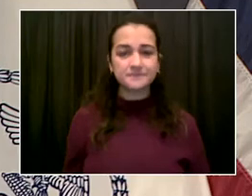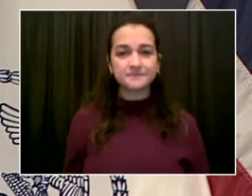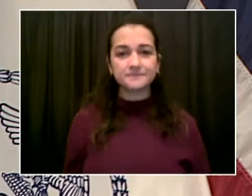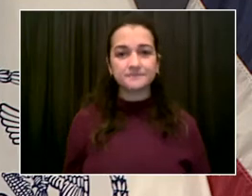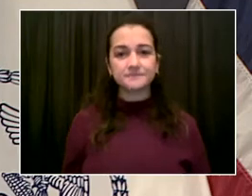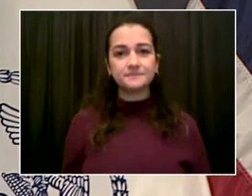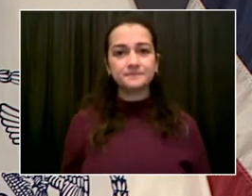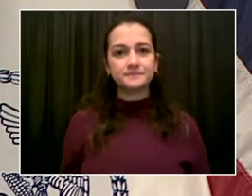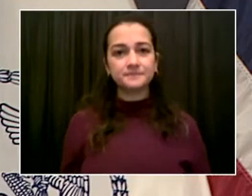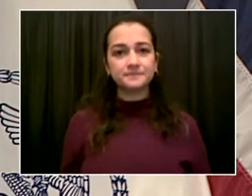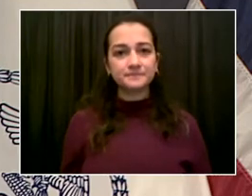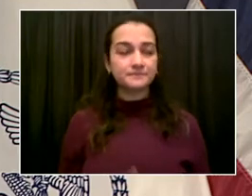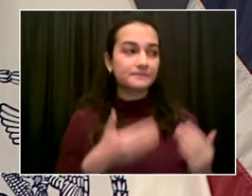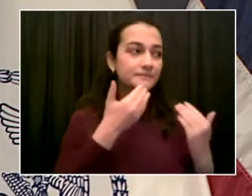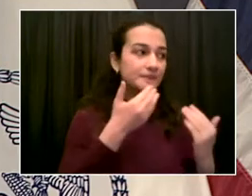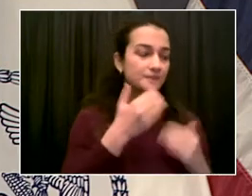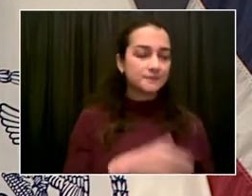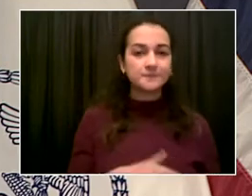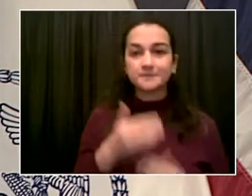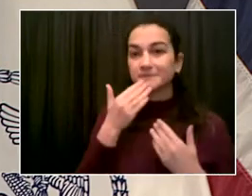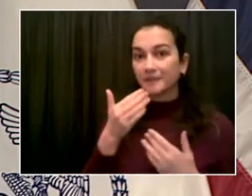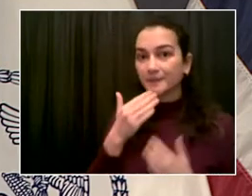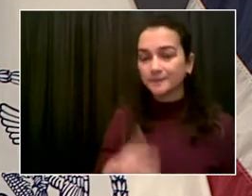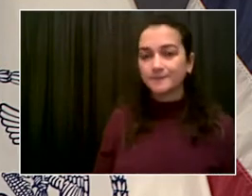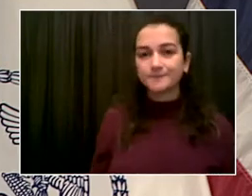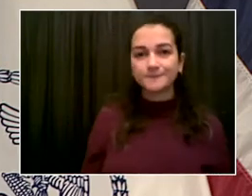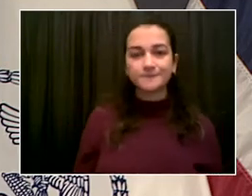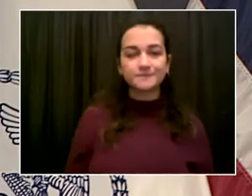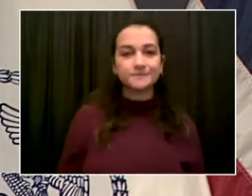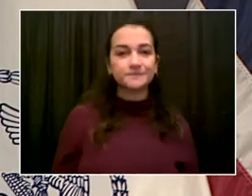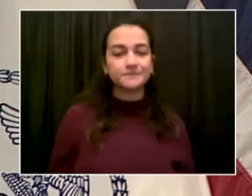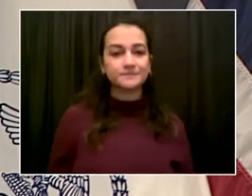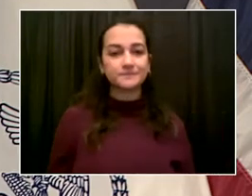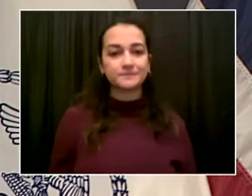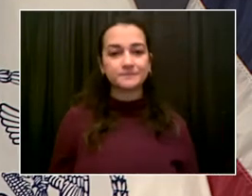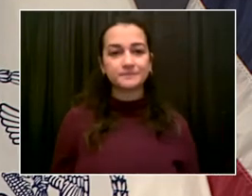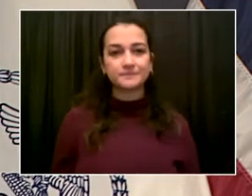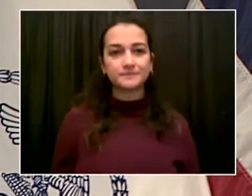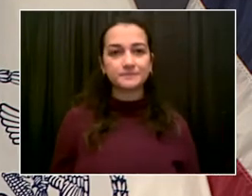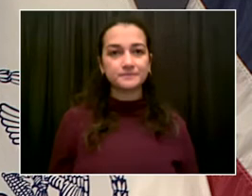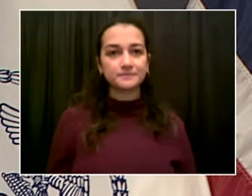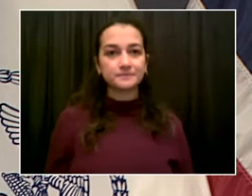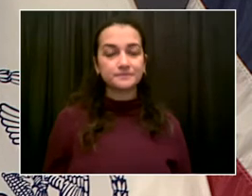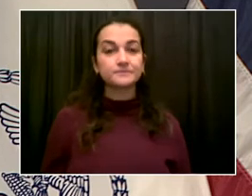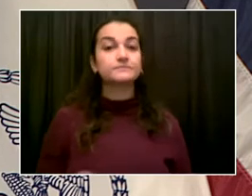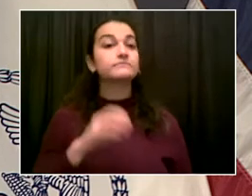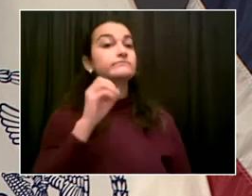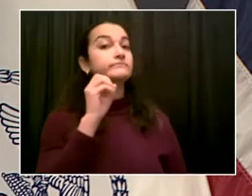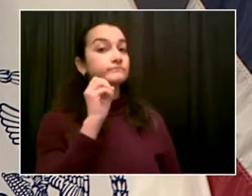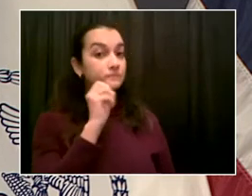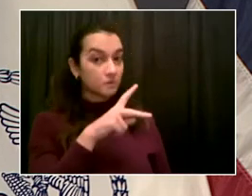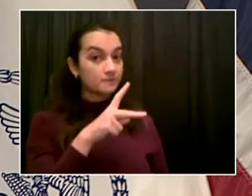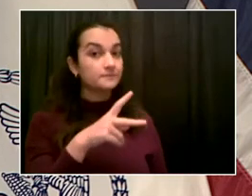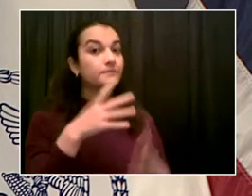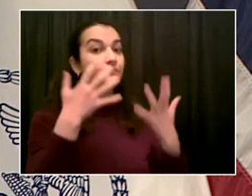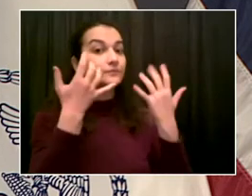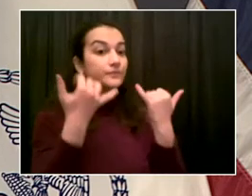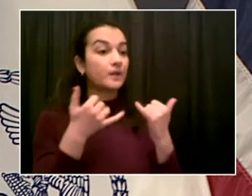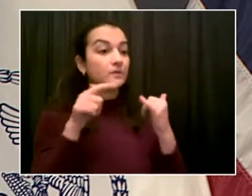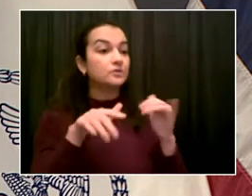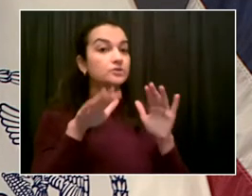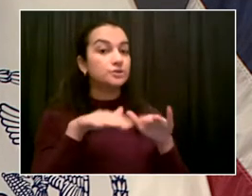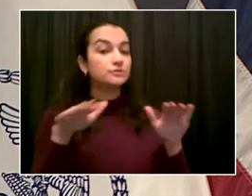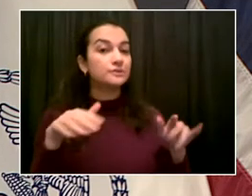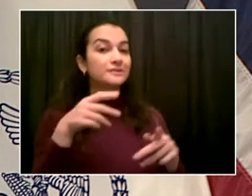Dana. Thanks. And then this child care worker vaccine mandate, is this